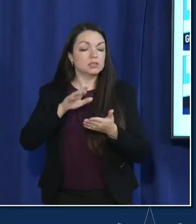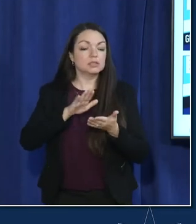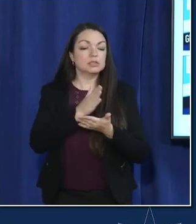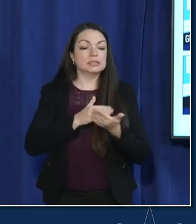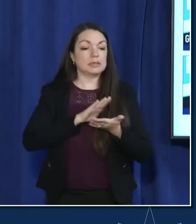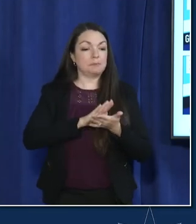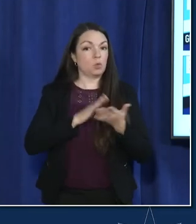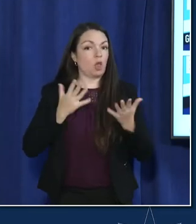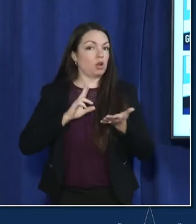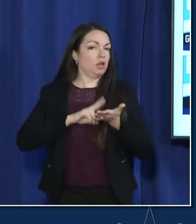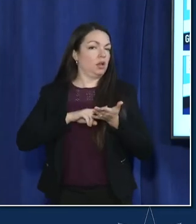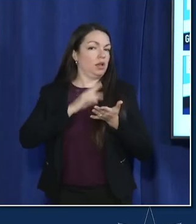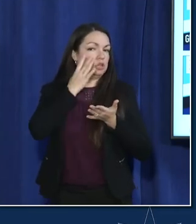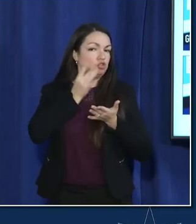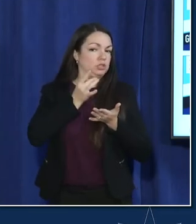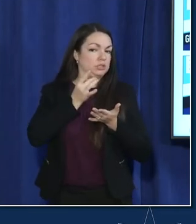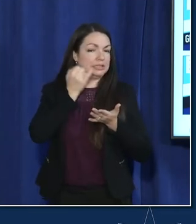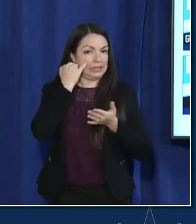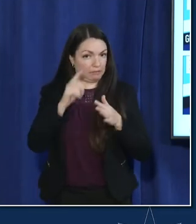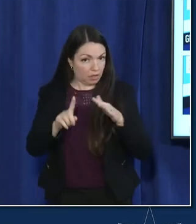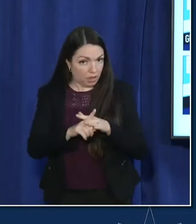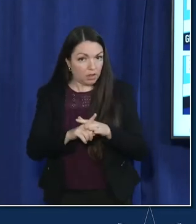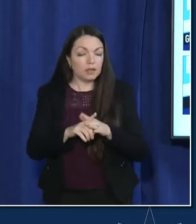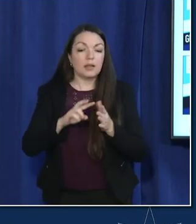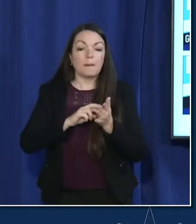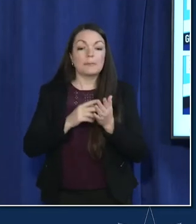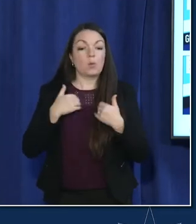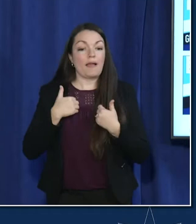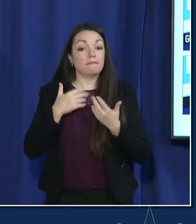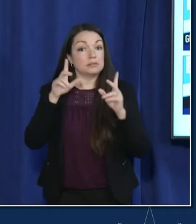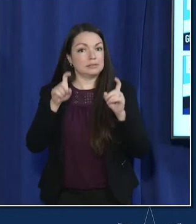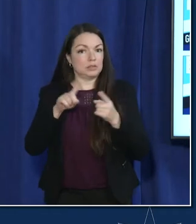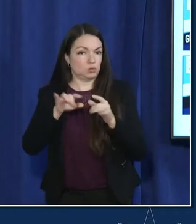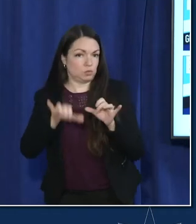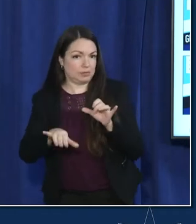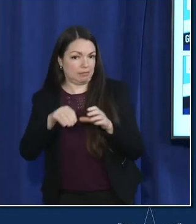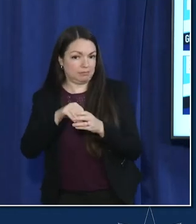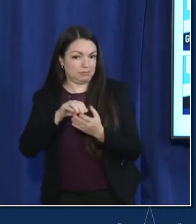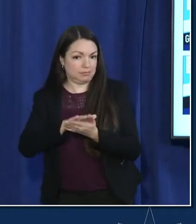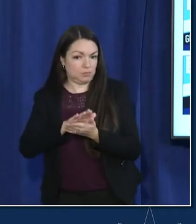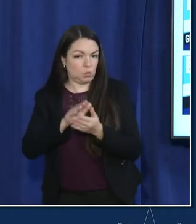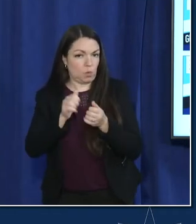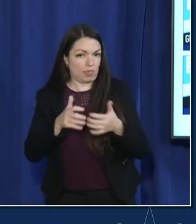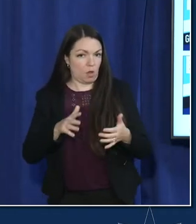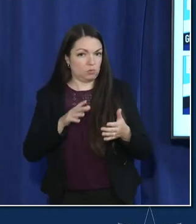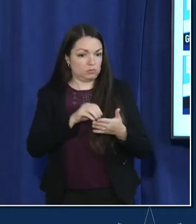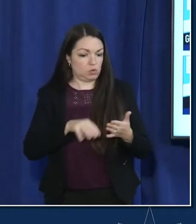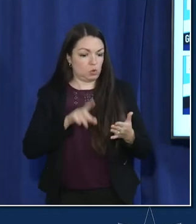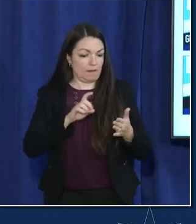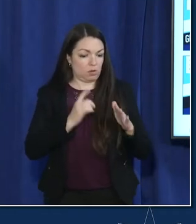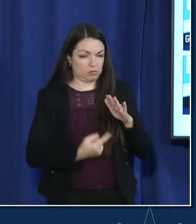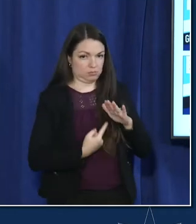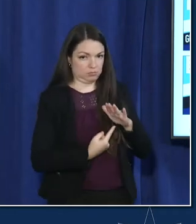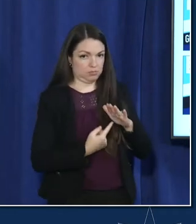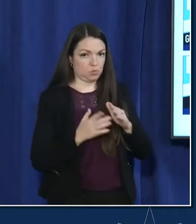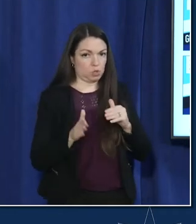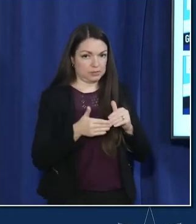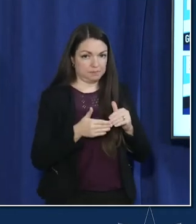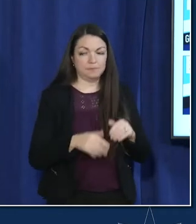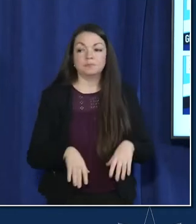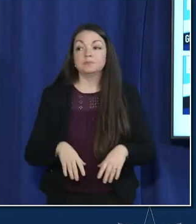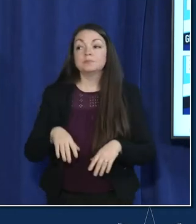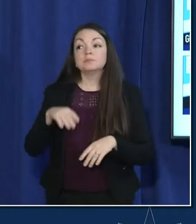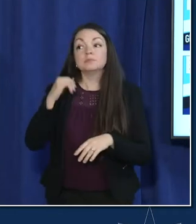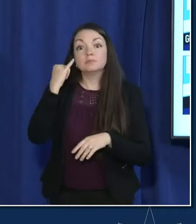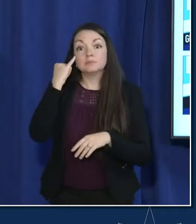implementing test to stay this will be optional it's not required families will be offered the ability for their students who would have